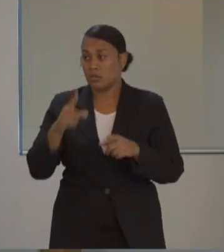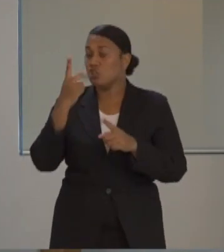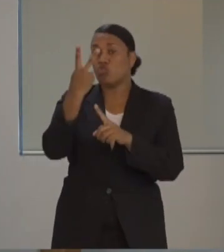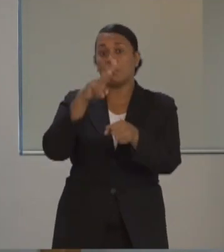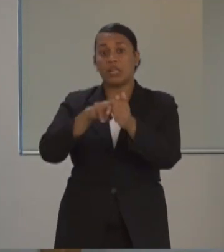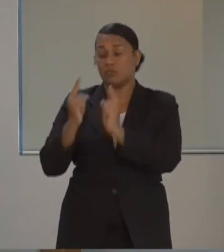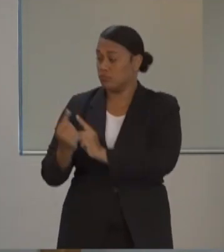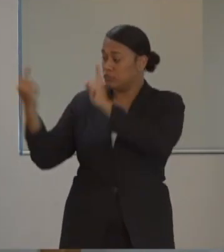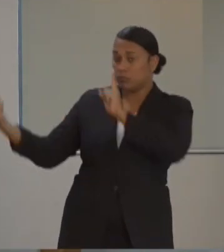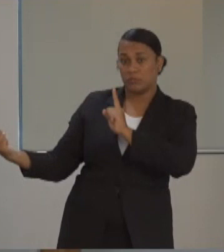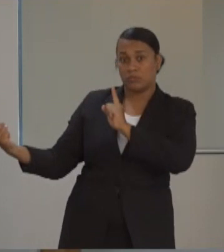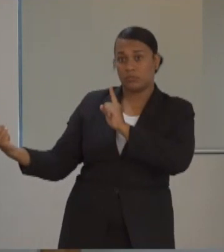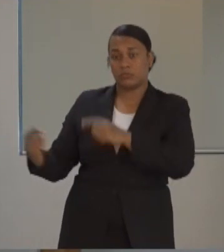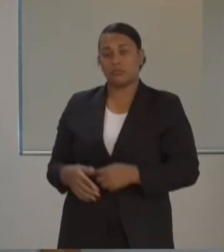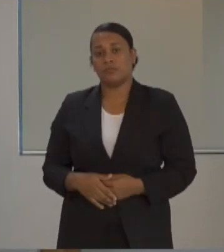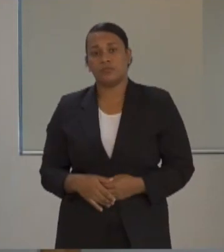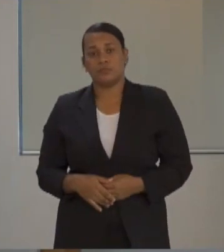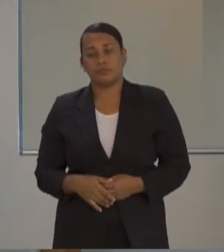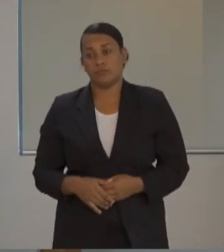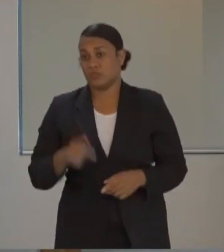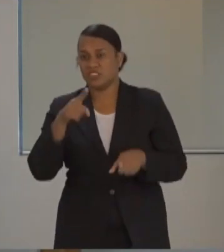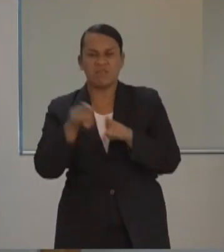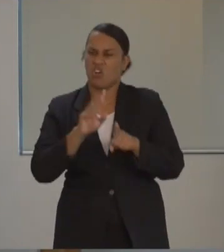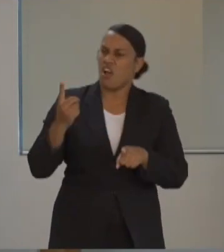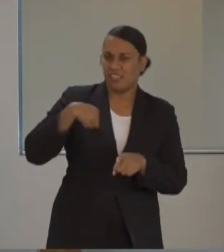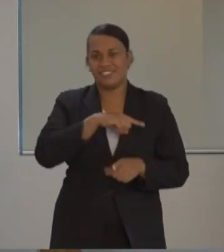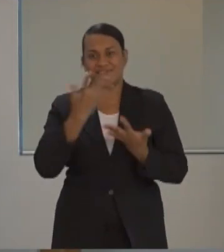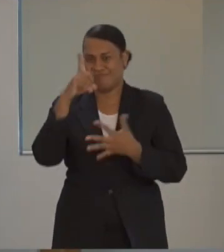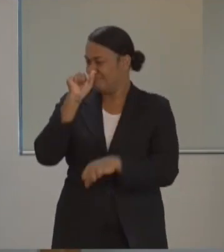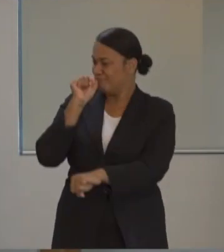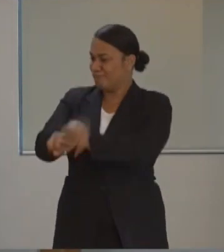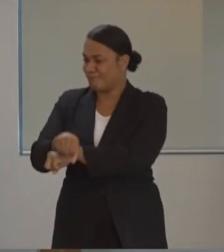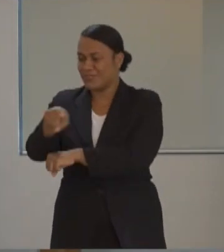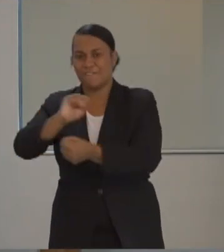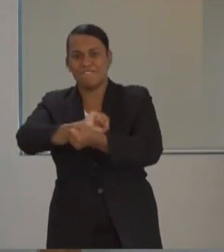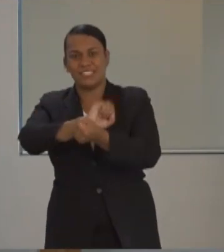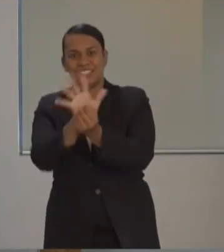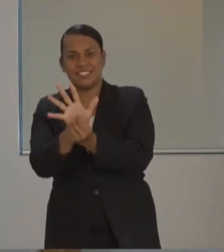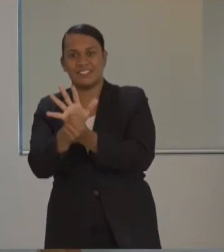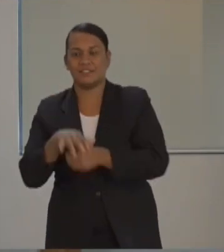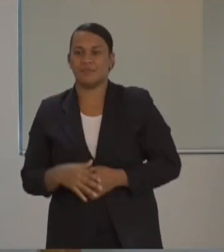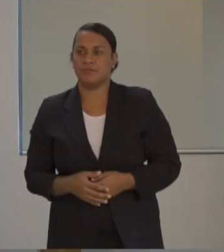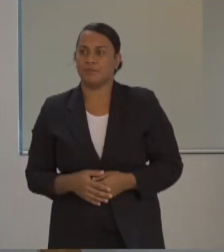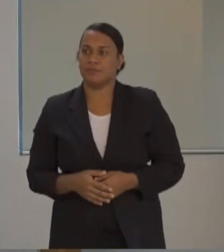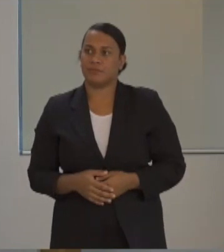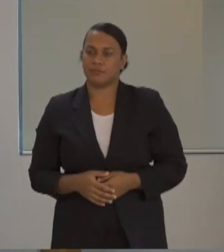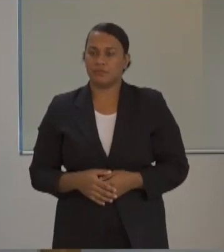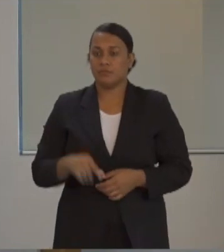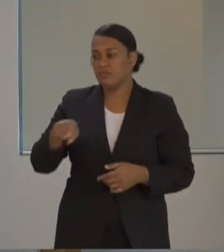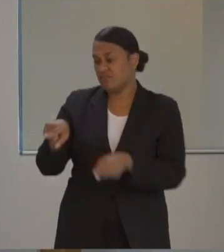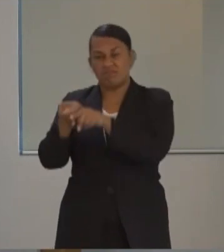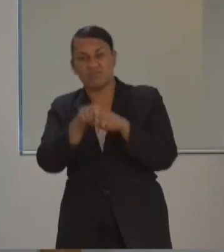us means the difference between victory and defeat in this campaign. It means the difference between life and